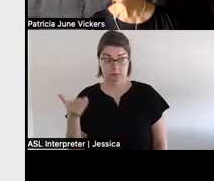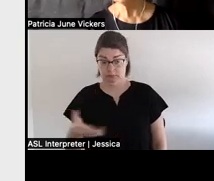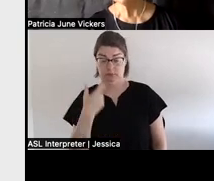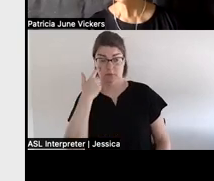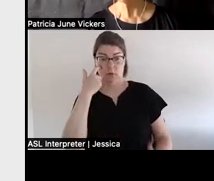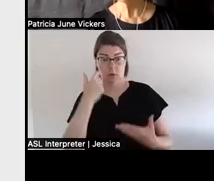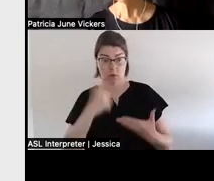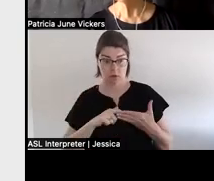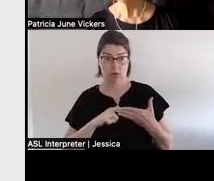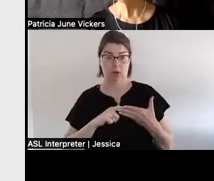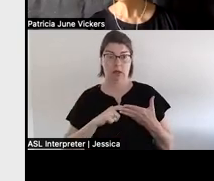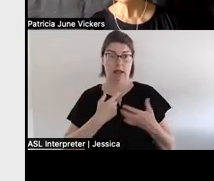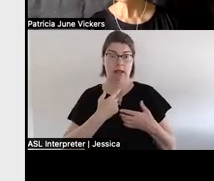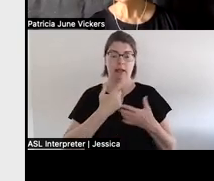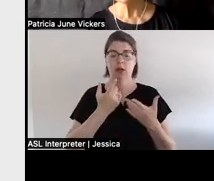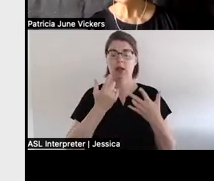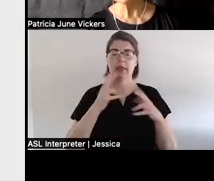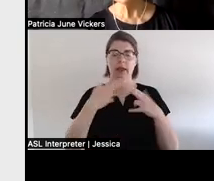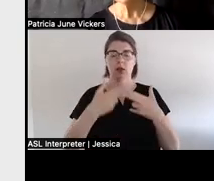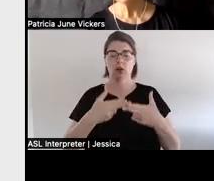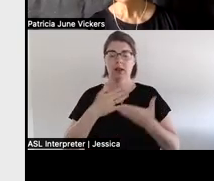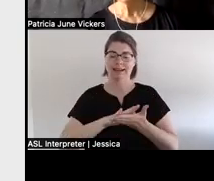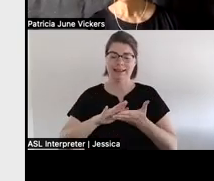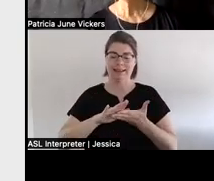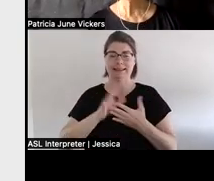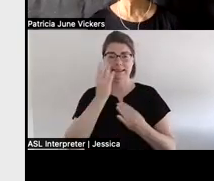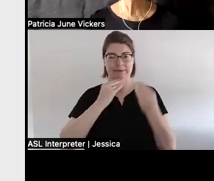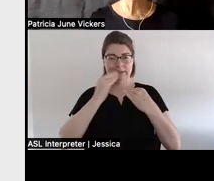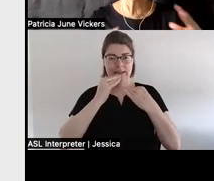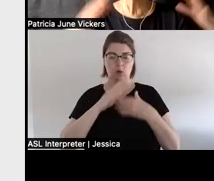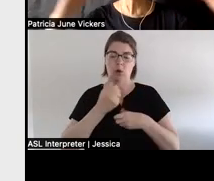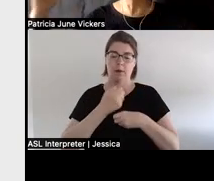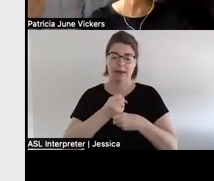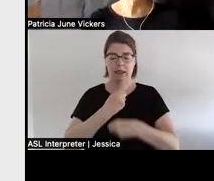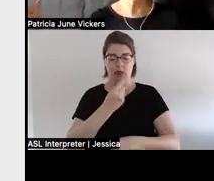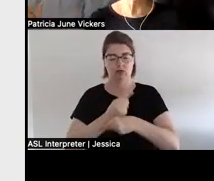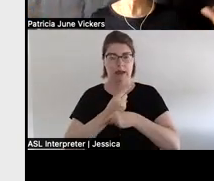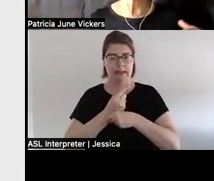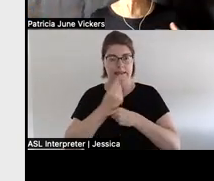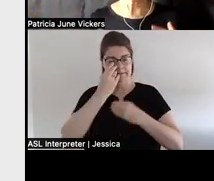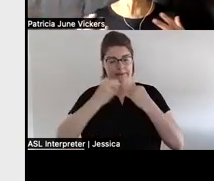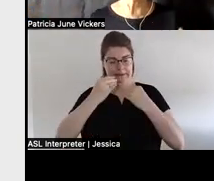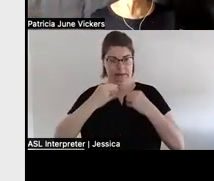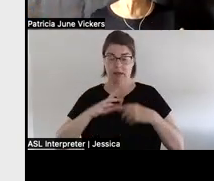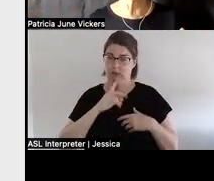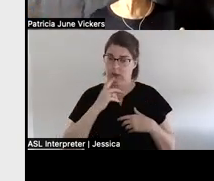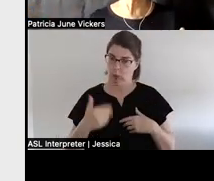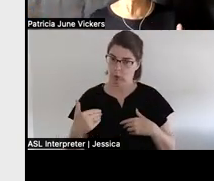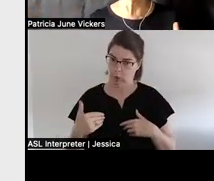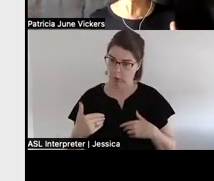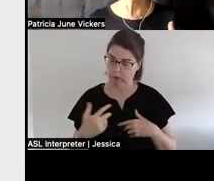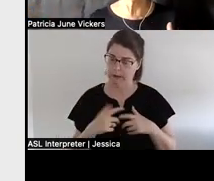making it right or a cleansing feast looked like so that's something huge because the offense